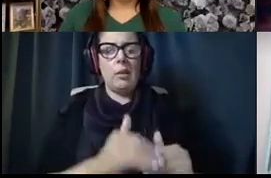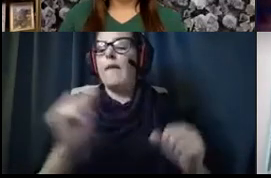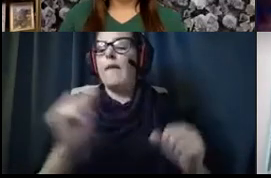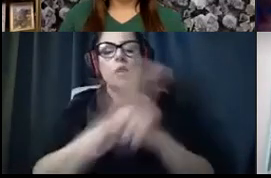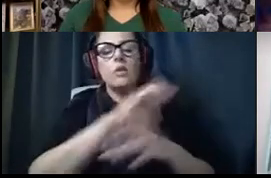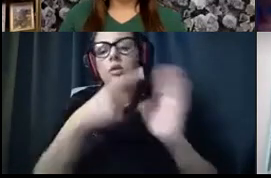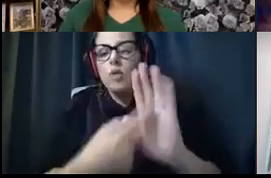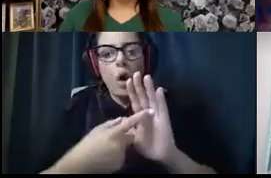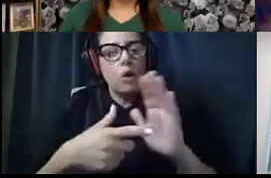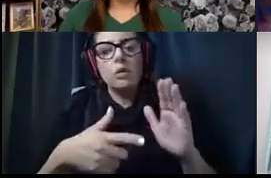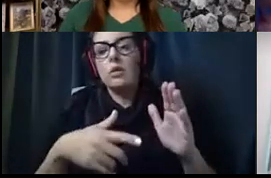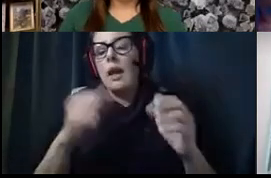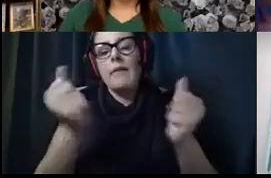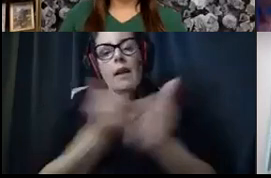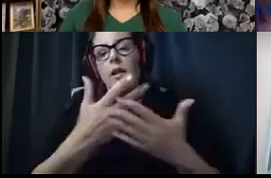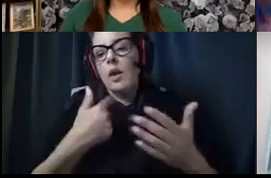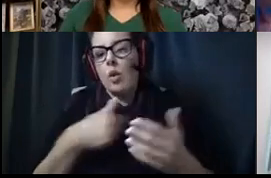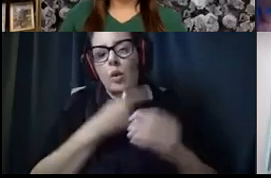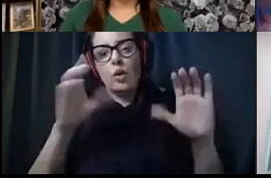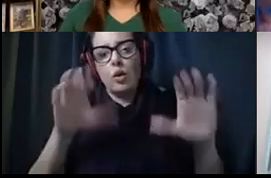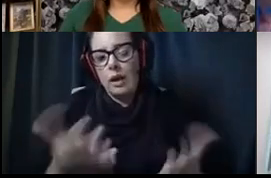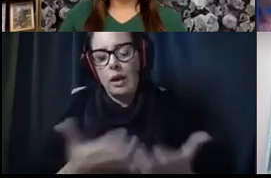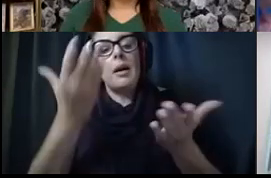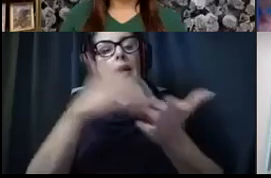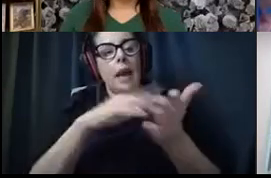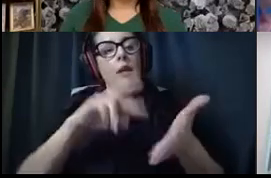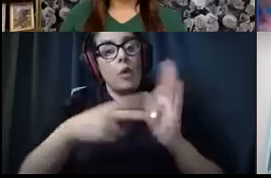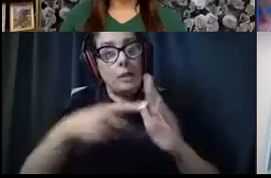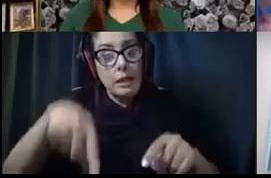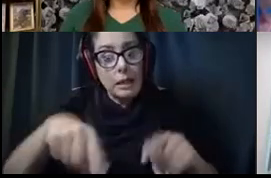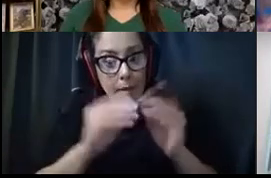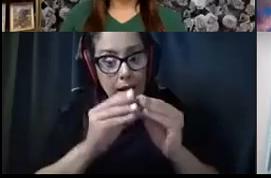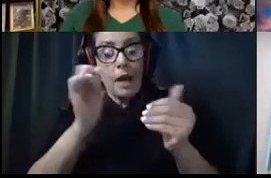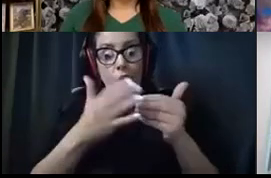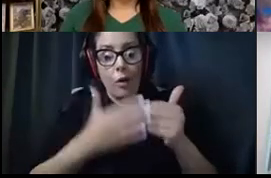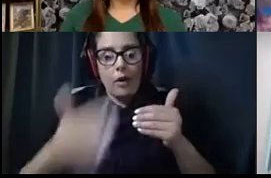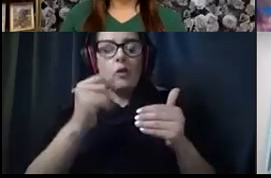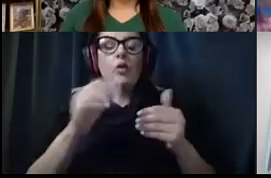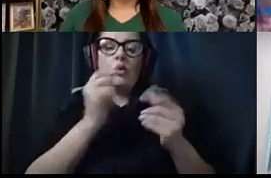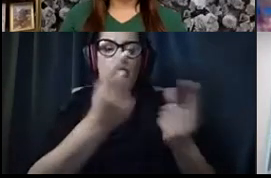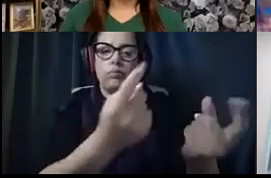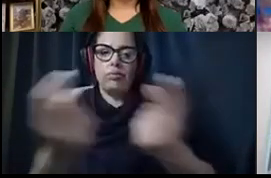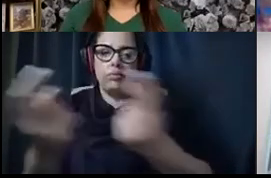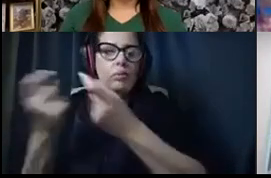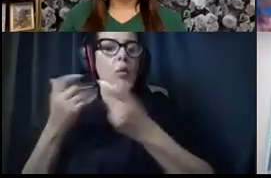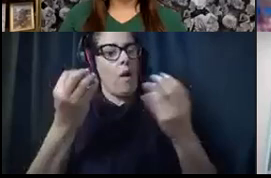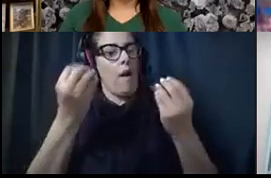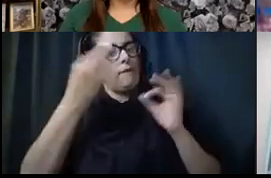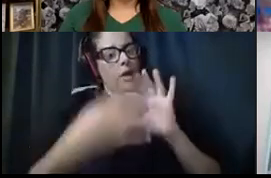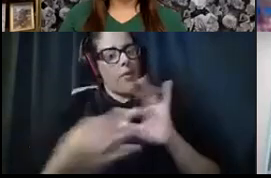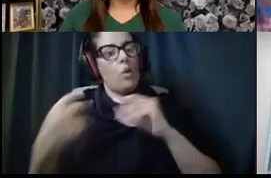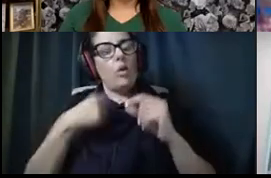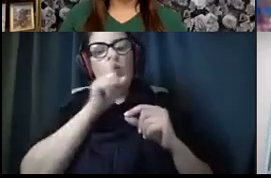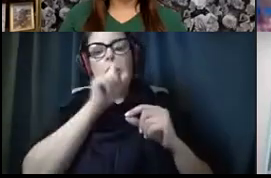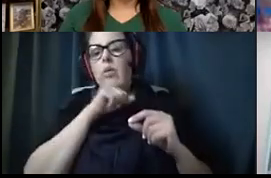of everything that's being done. And again, again, though, the purpose of this meeting and going forward is to elicit that feedback. We would really love